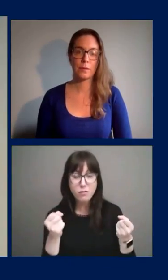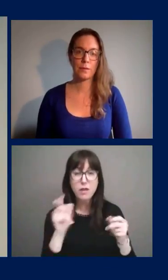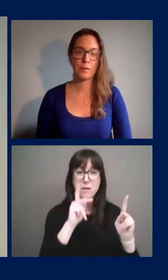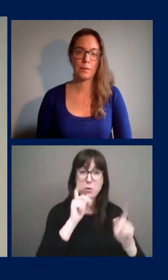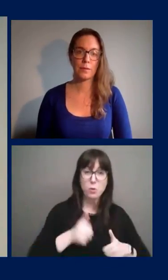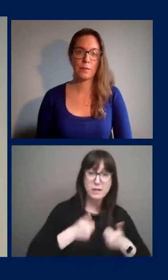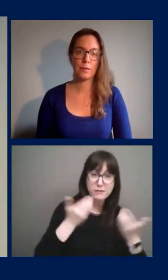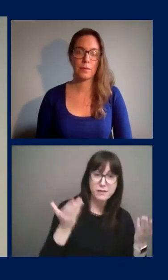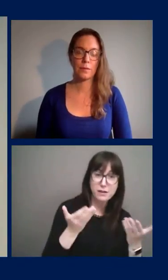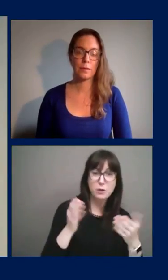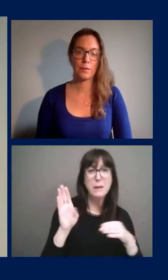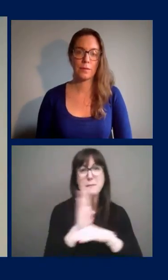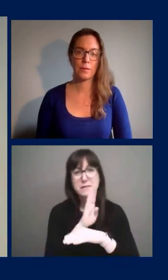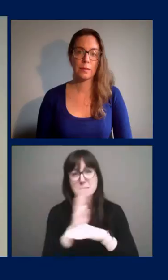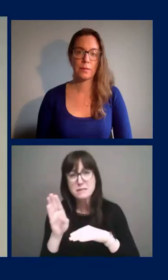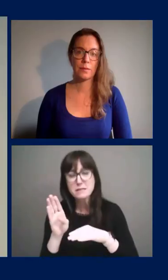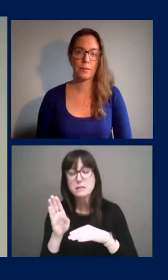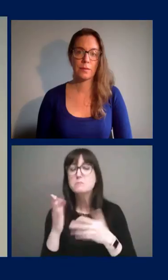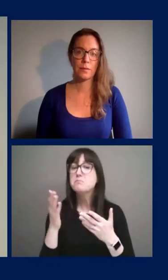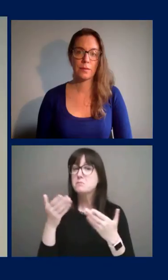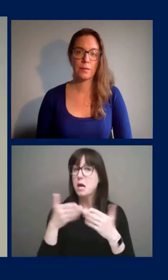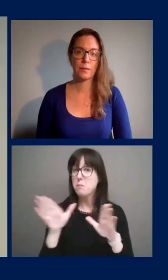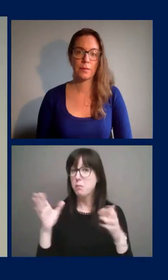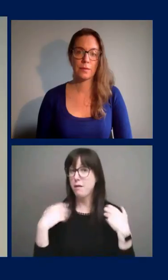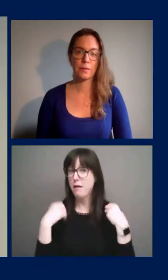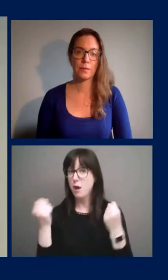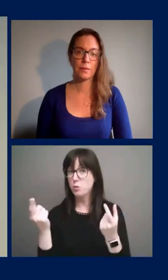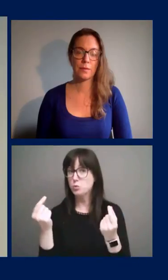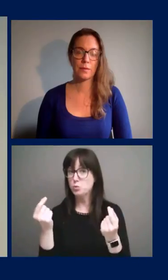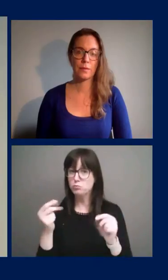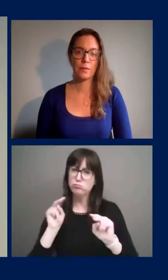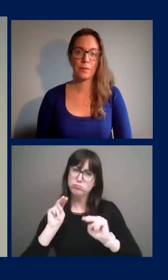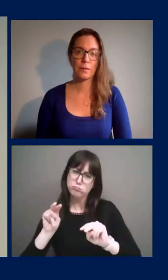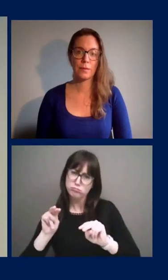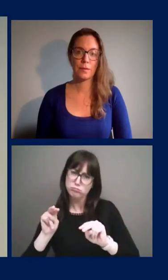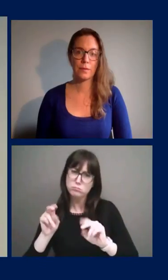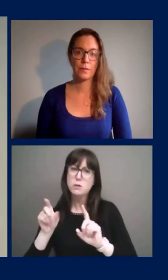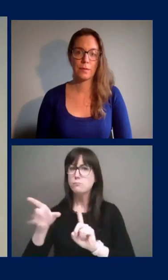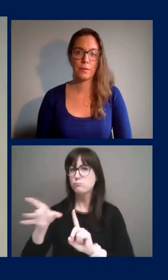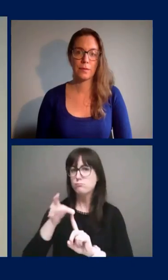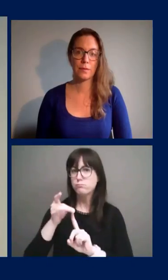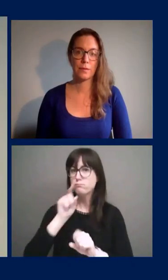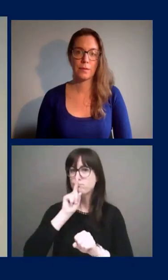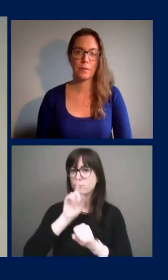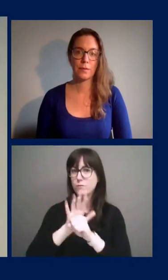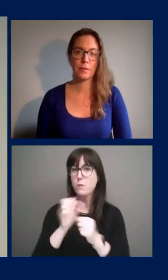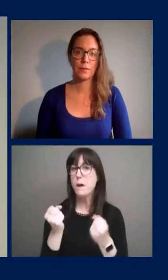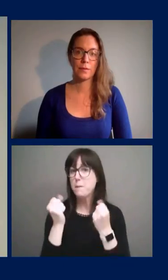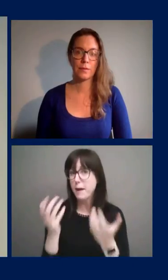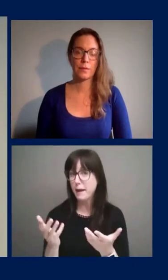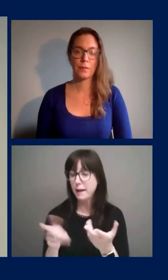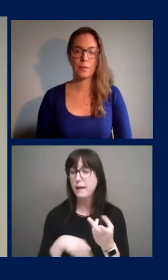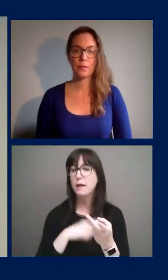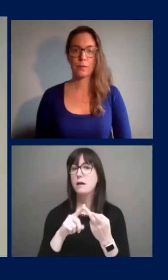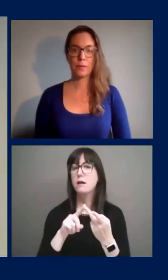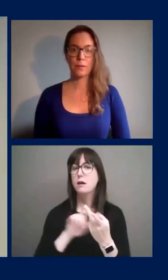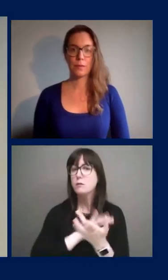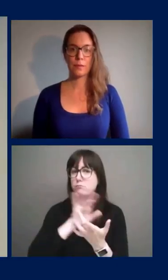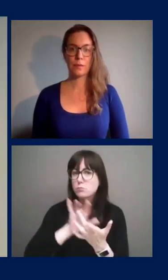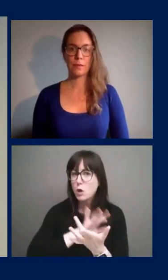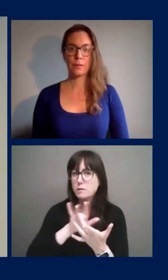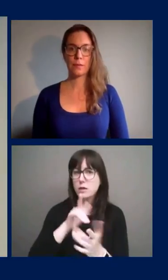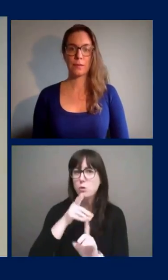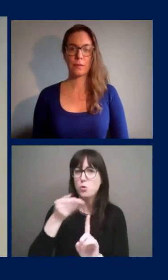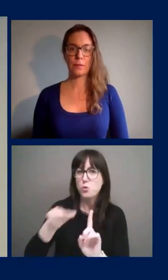Some of the key roles for public health are to monitor the number of confirmed cases, identify and follow up with close contacts,